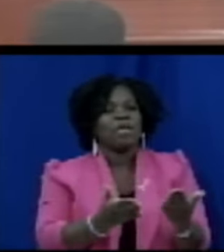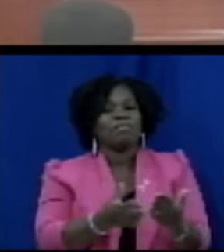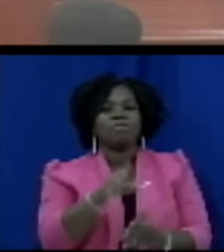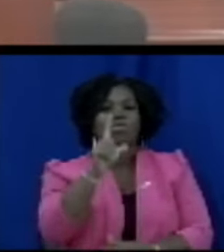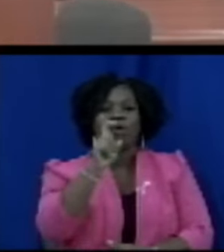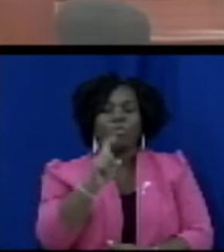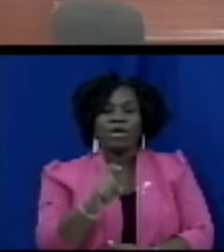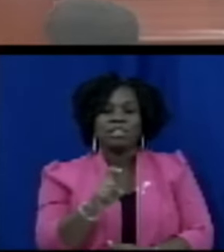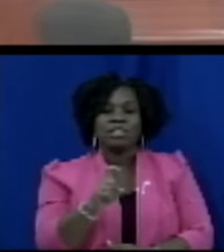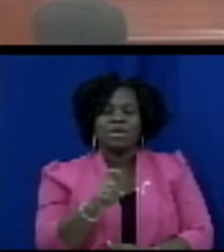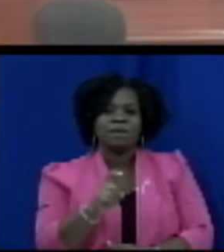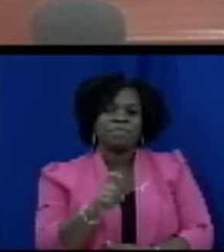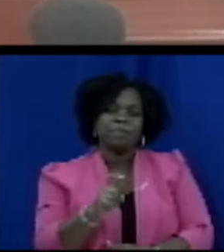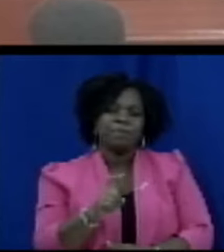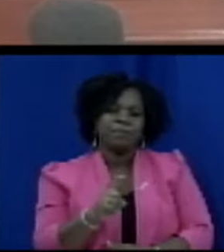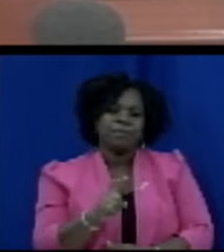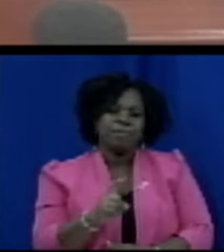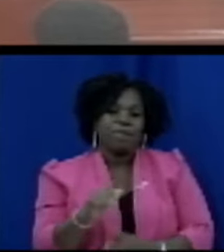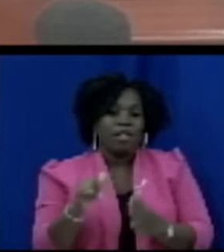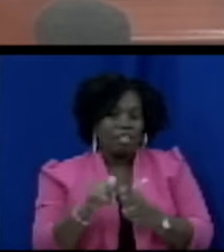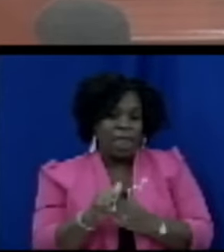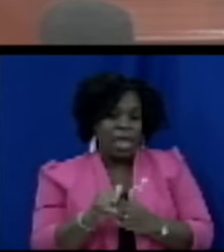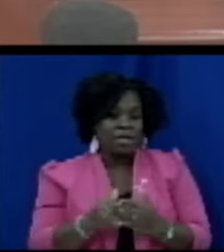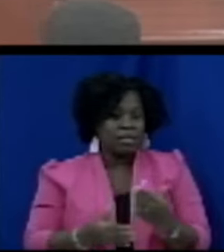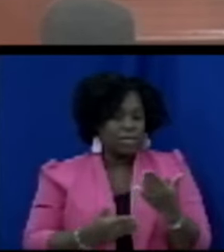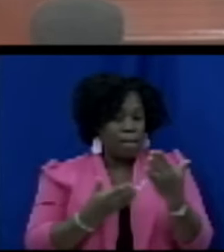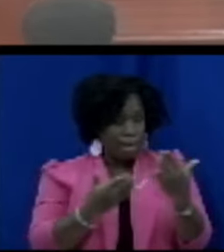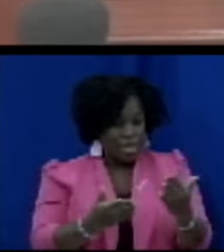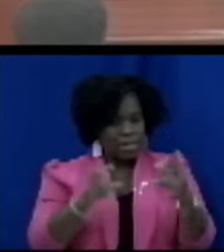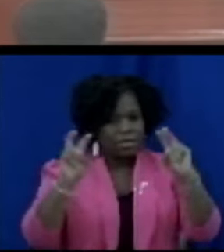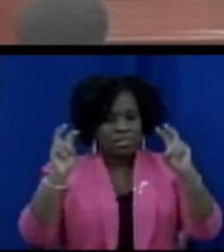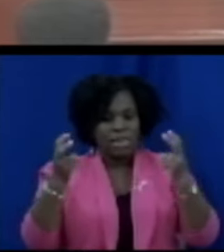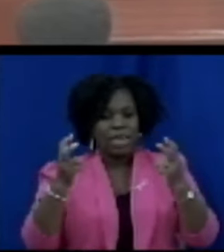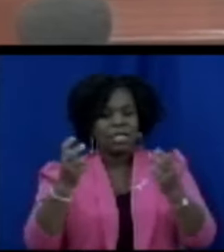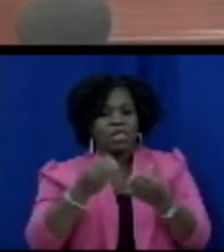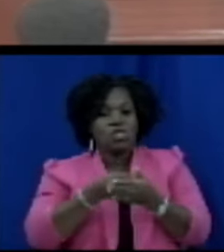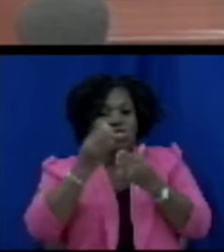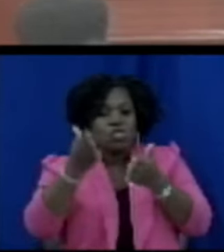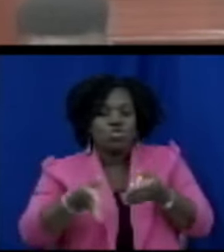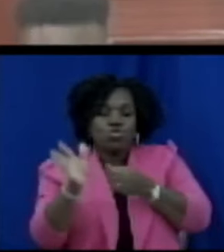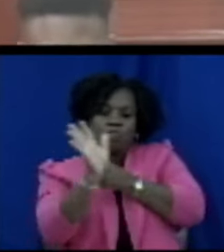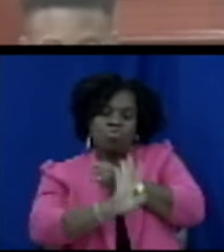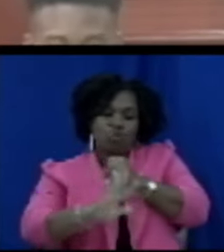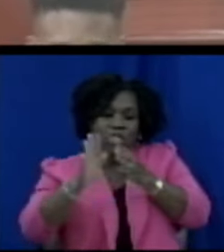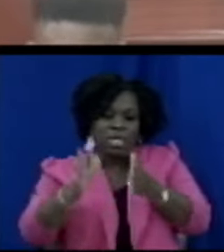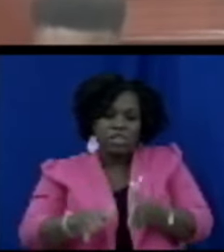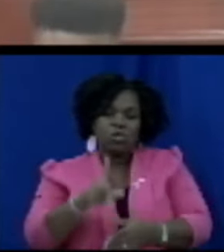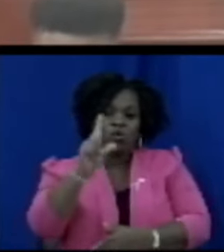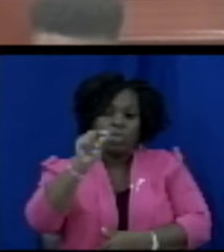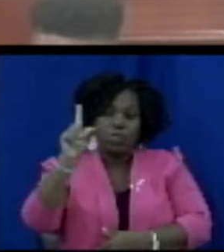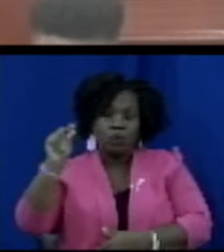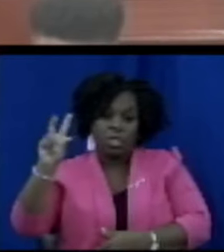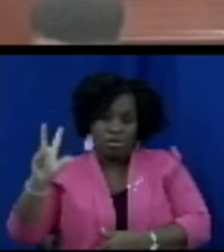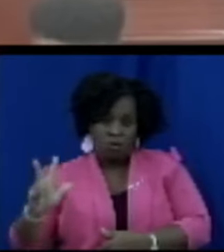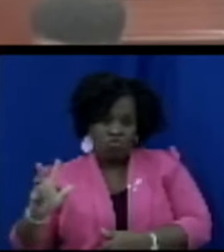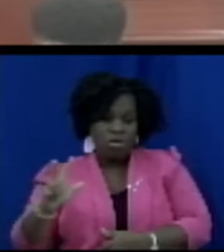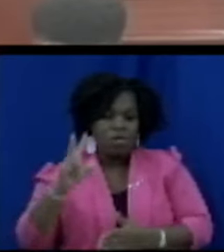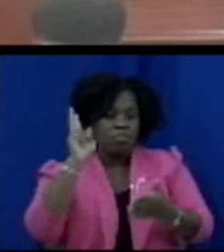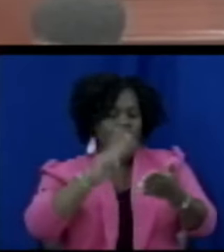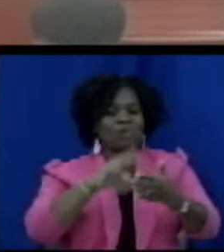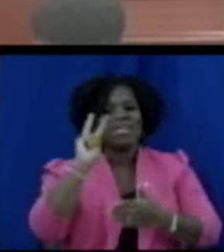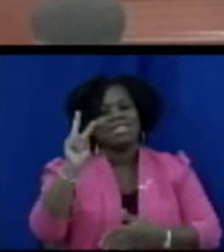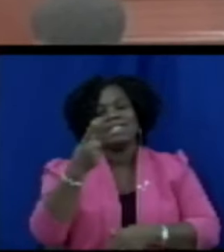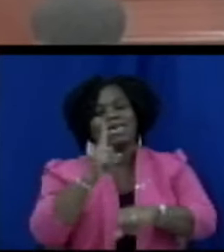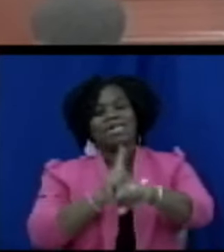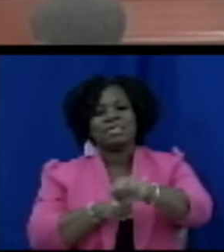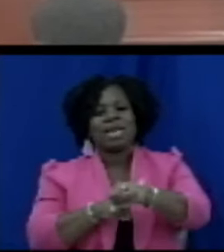is that the bill is shortly entitled consumer protection bill 2023 be read a second